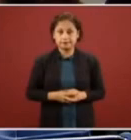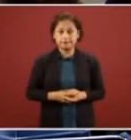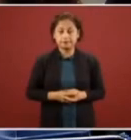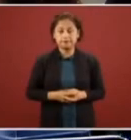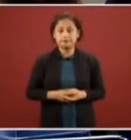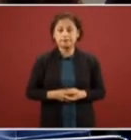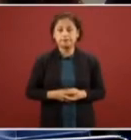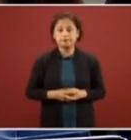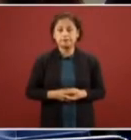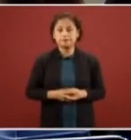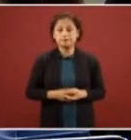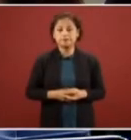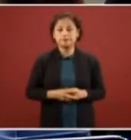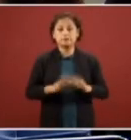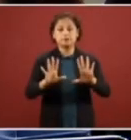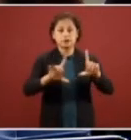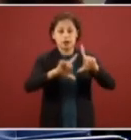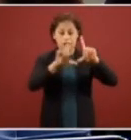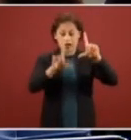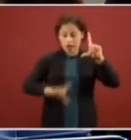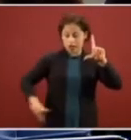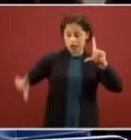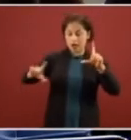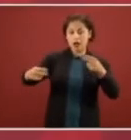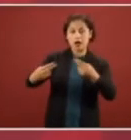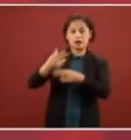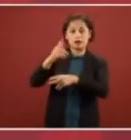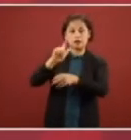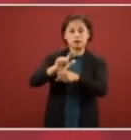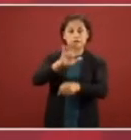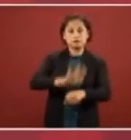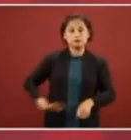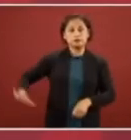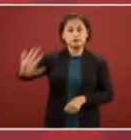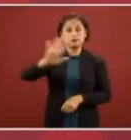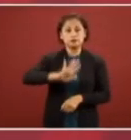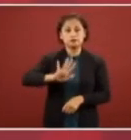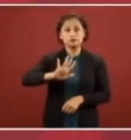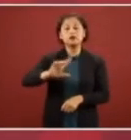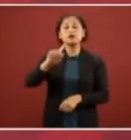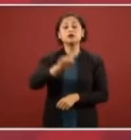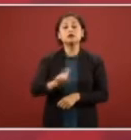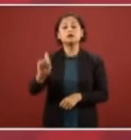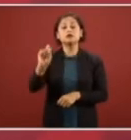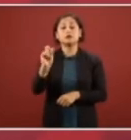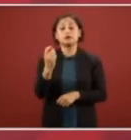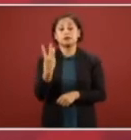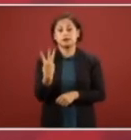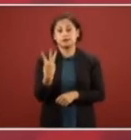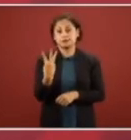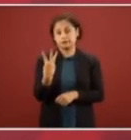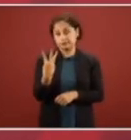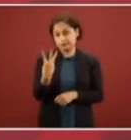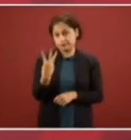and nationally 123